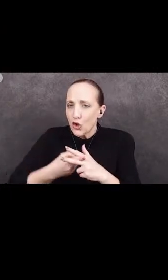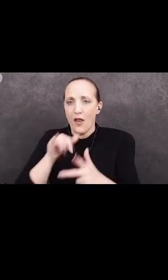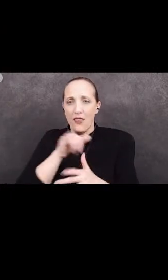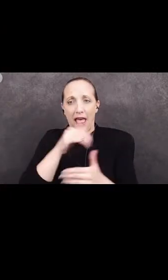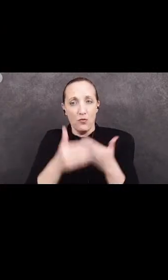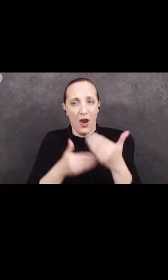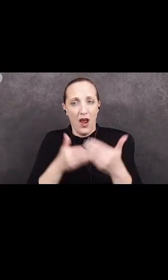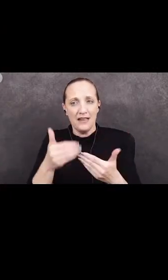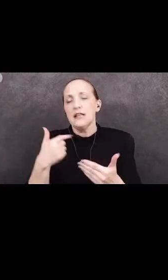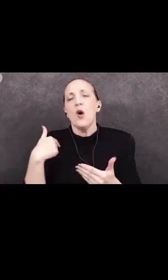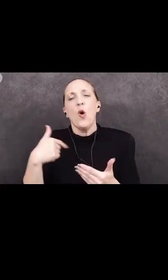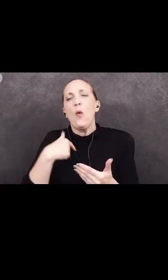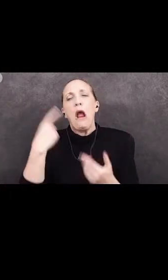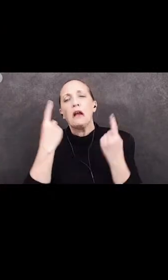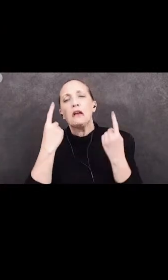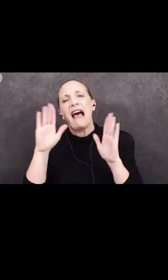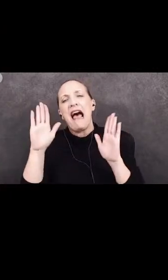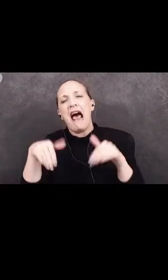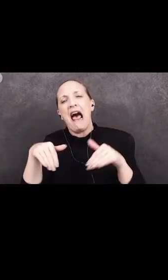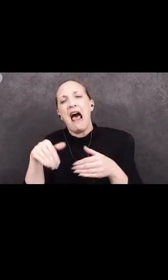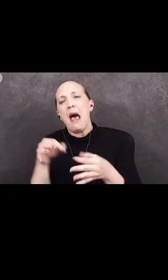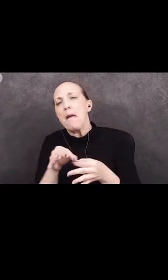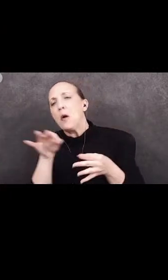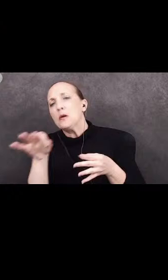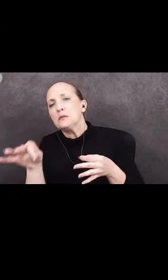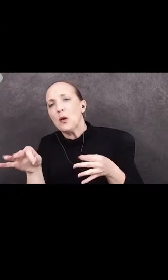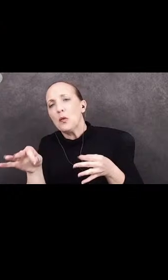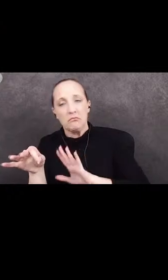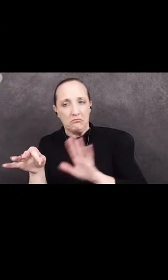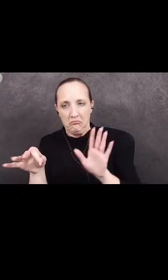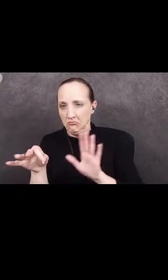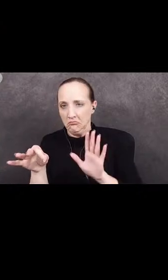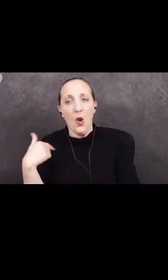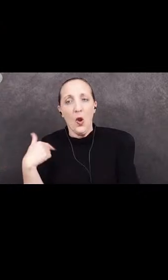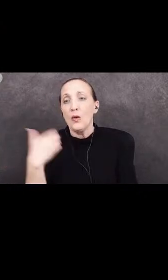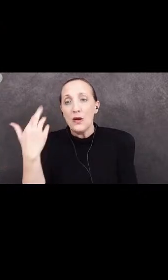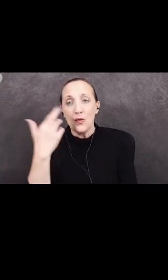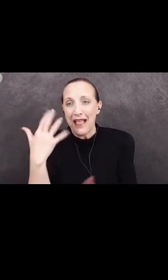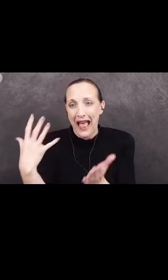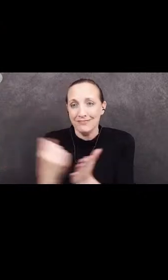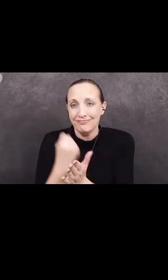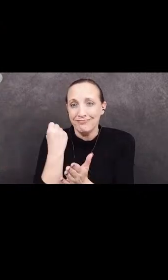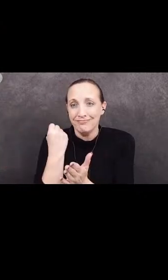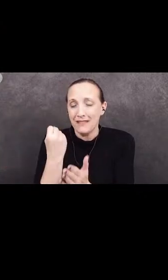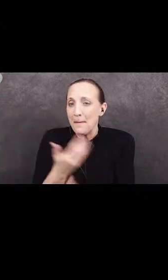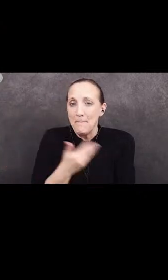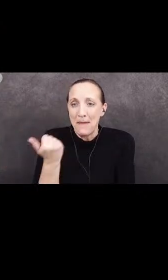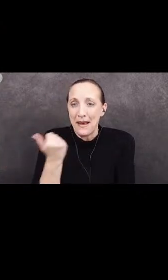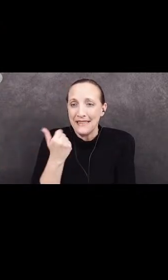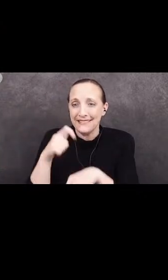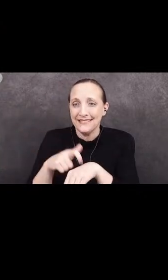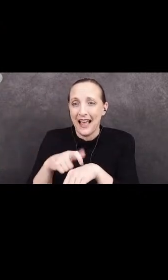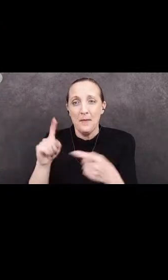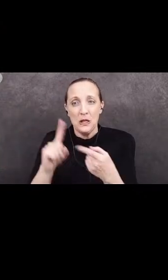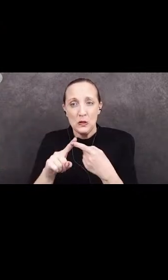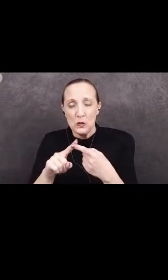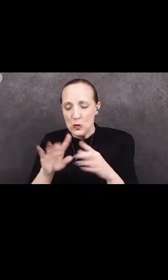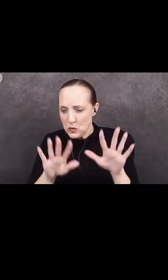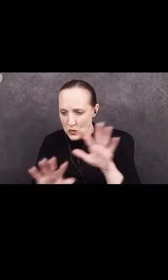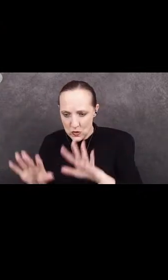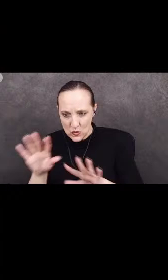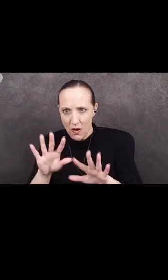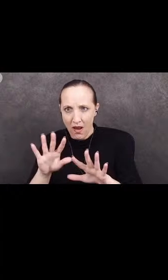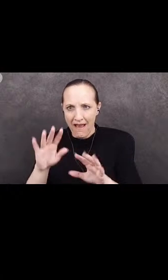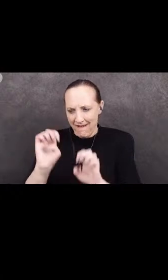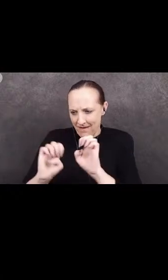considered postponing it. We ultimately realized there couldn't be a better time to hit the reset button and reimagine